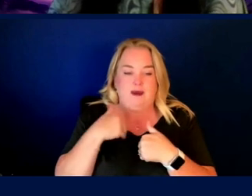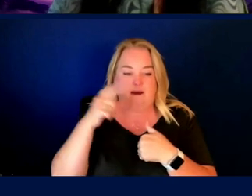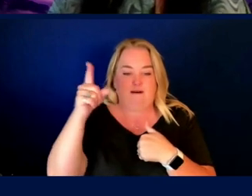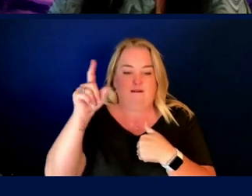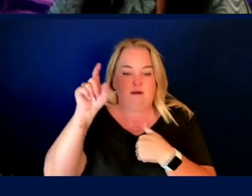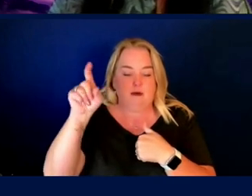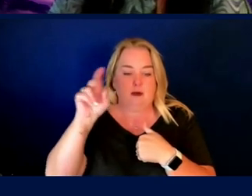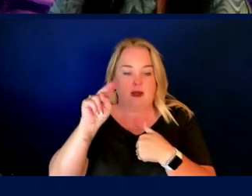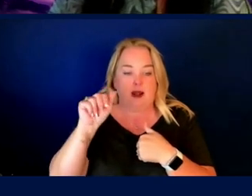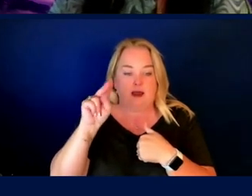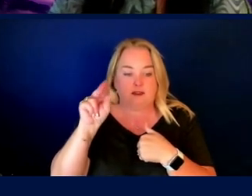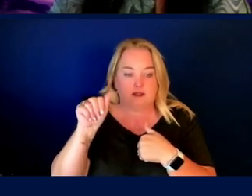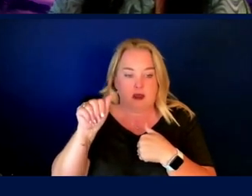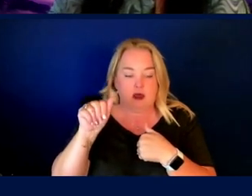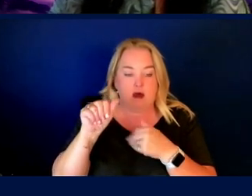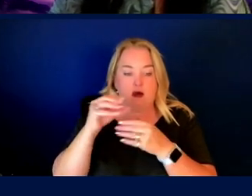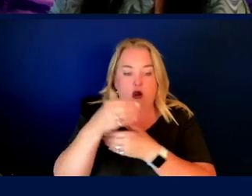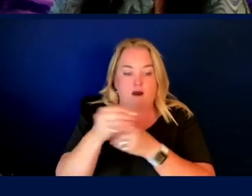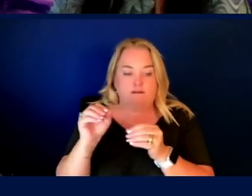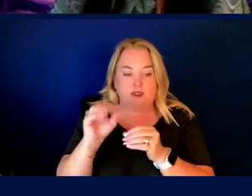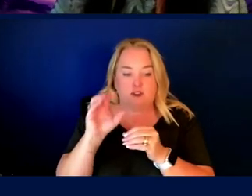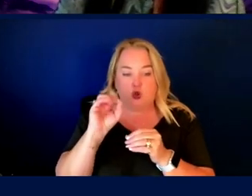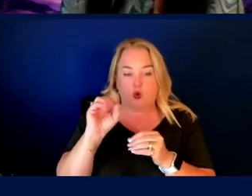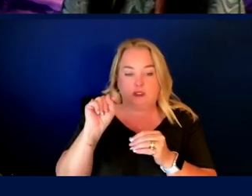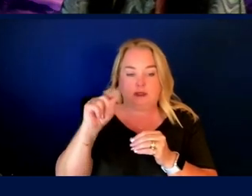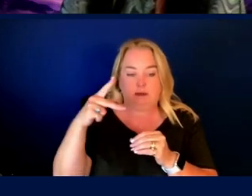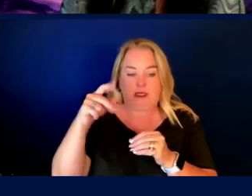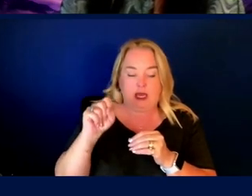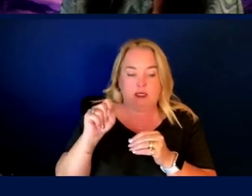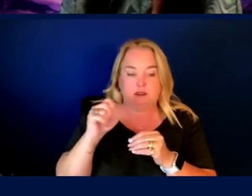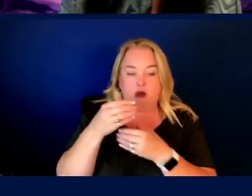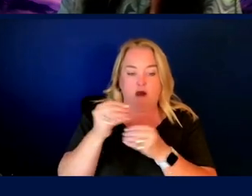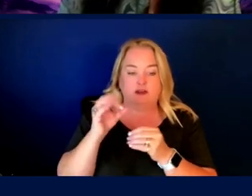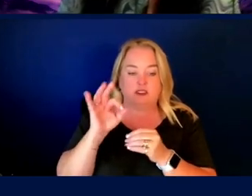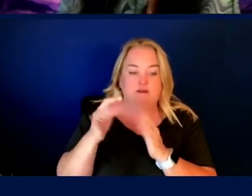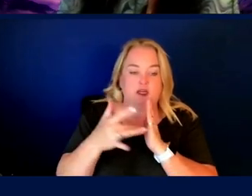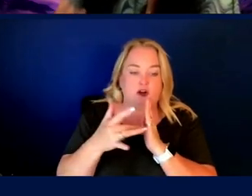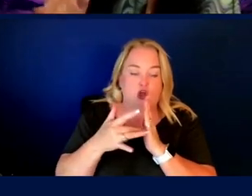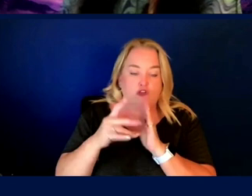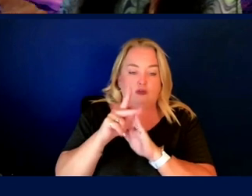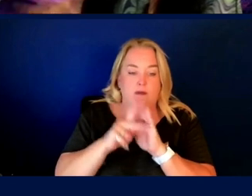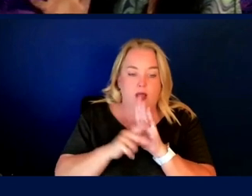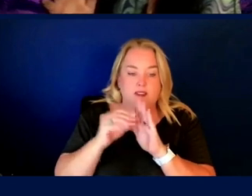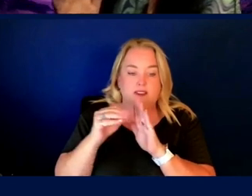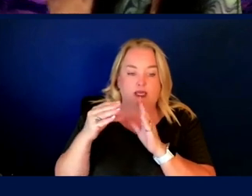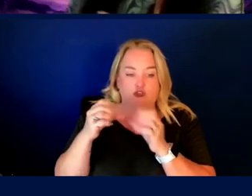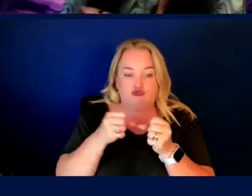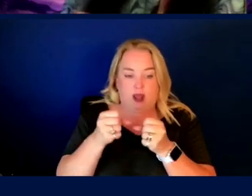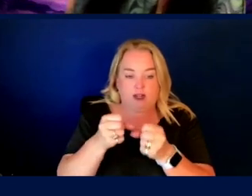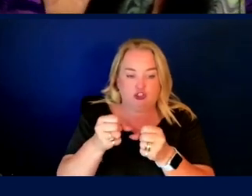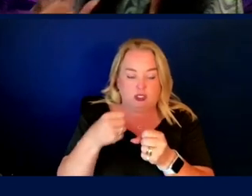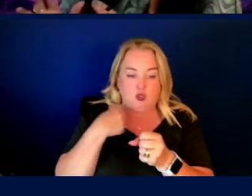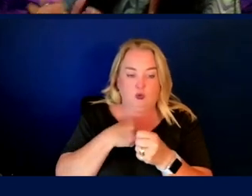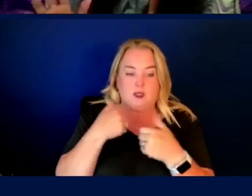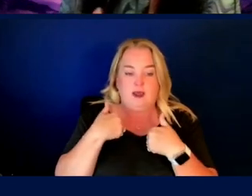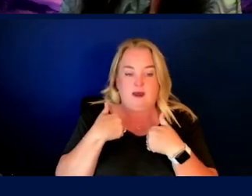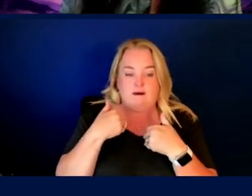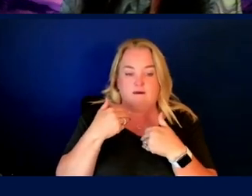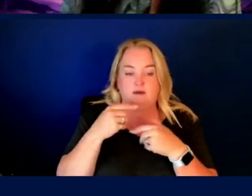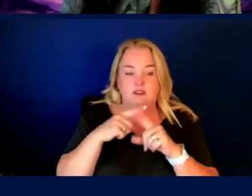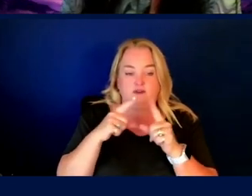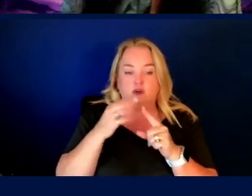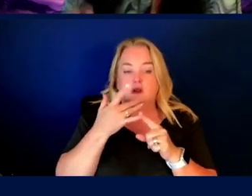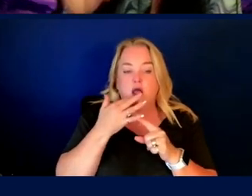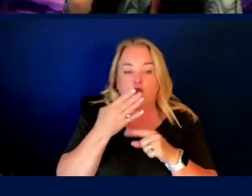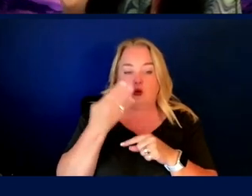office that released this report, which is the OTPS, the Office of Technology Policy and Strategy. We've got a light blue to dark blue gradient,